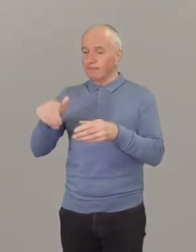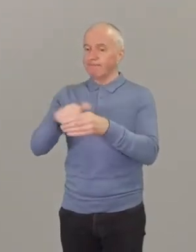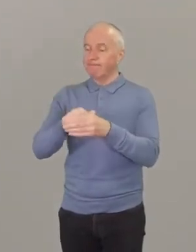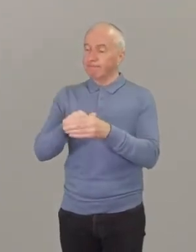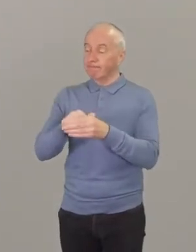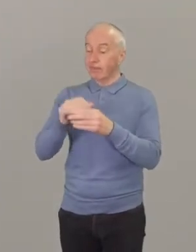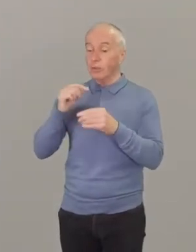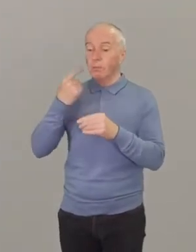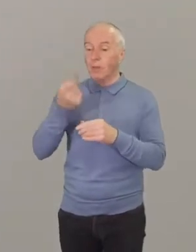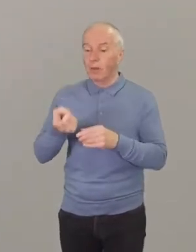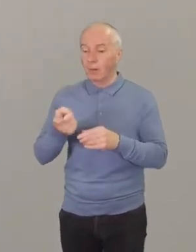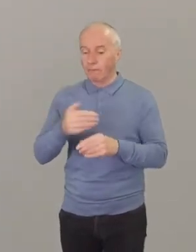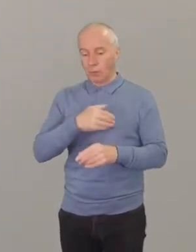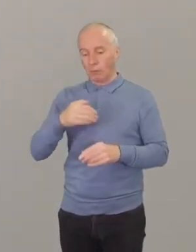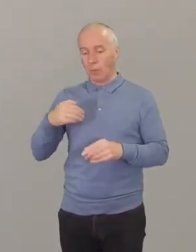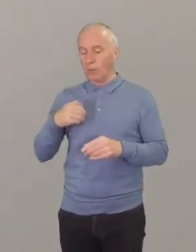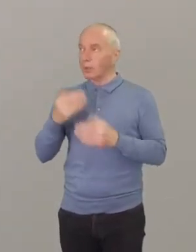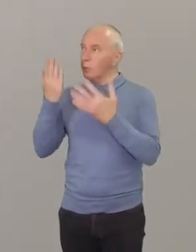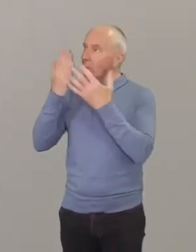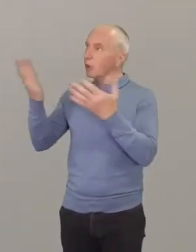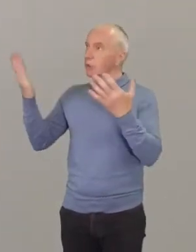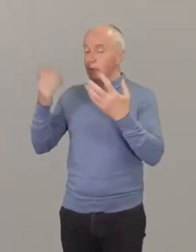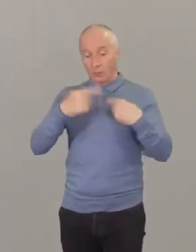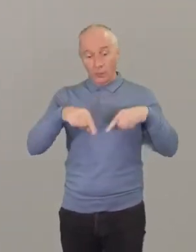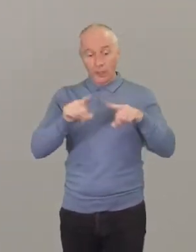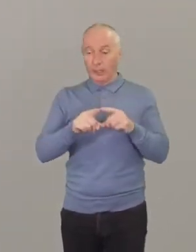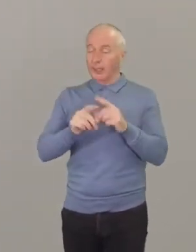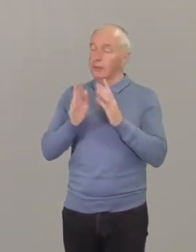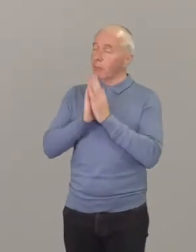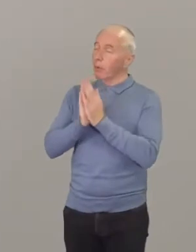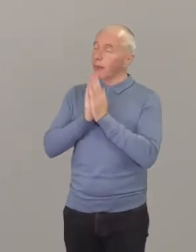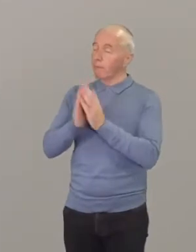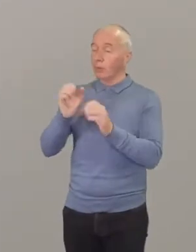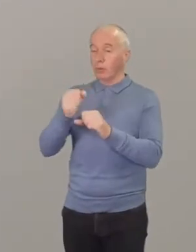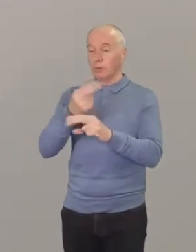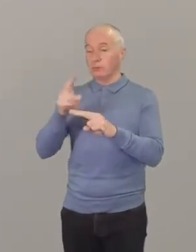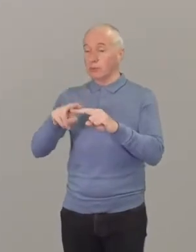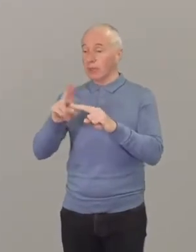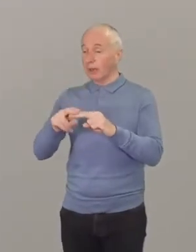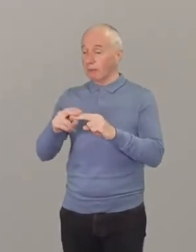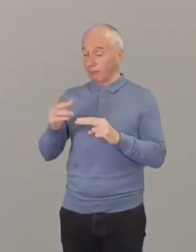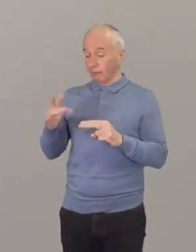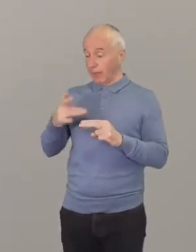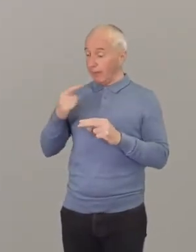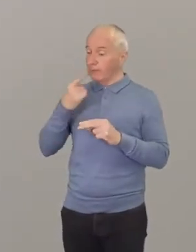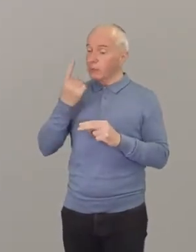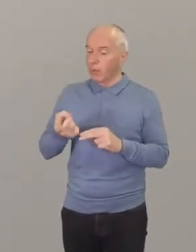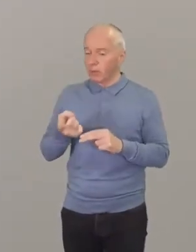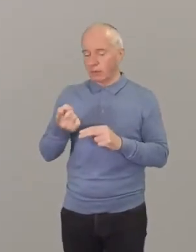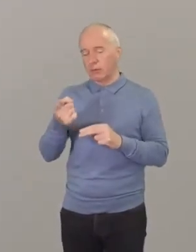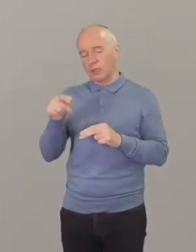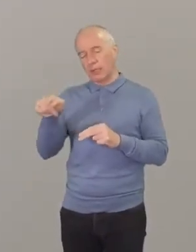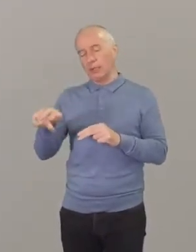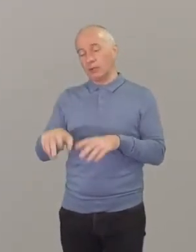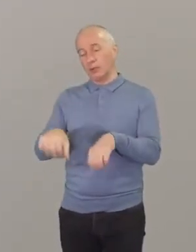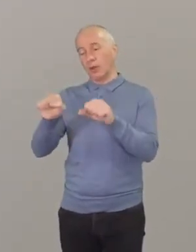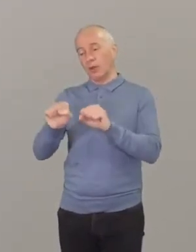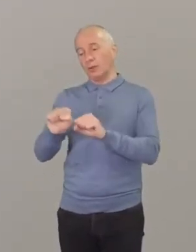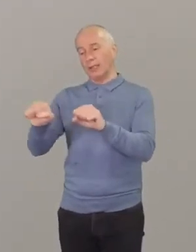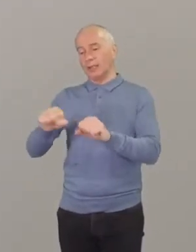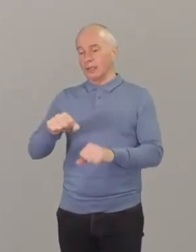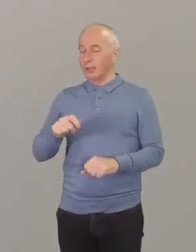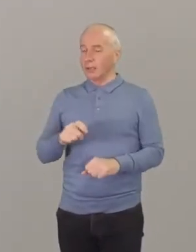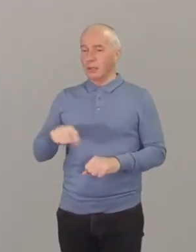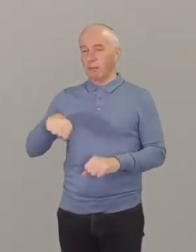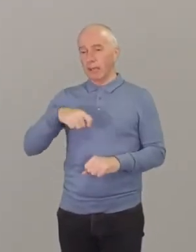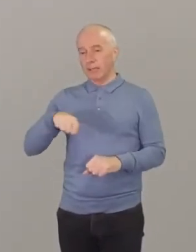morning worship so that we can pray for him live at the start of his presidency. But for now as I say we're going to watch the